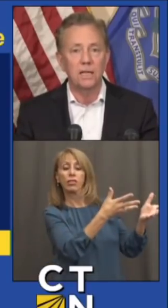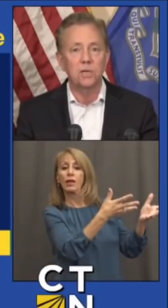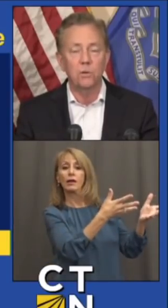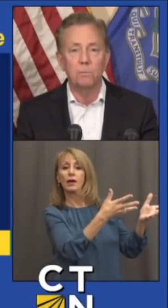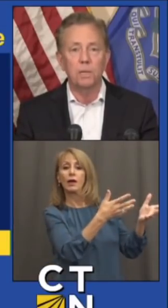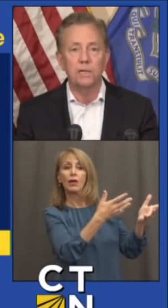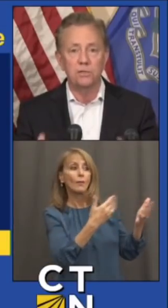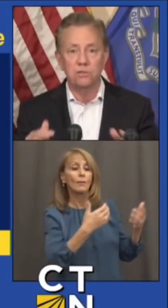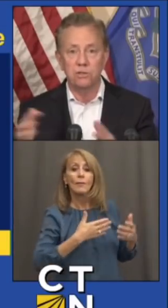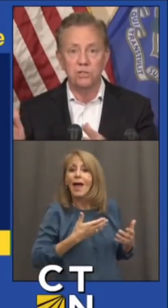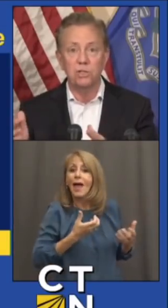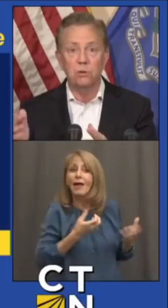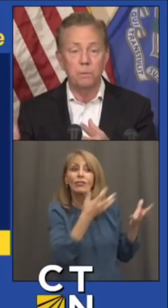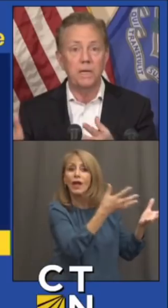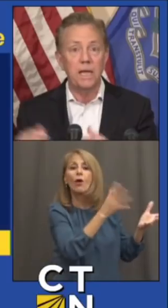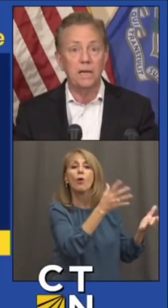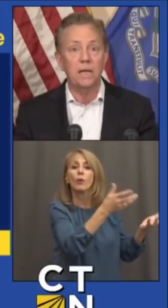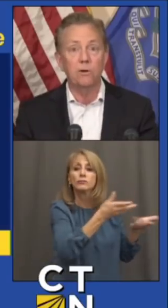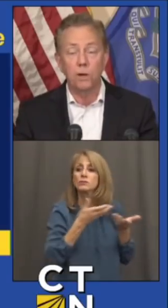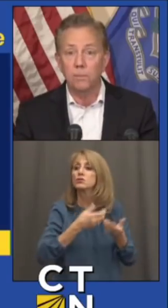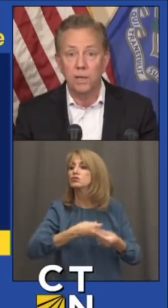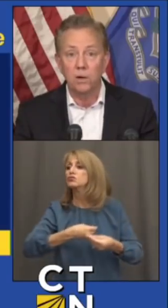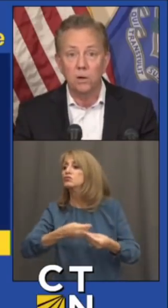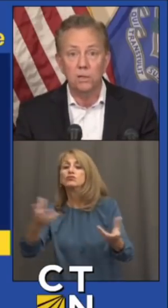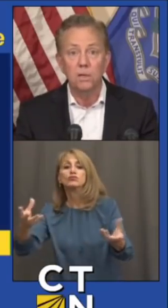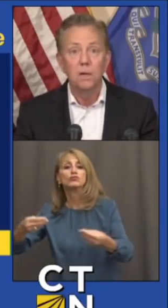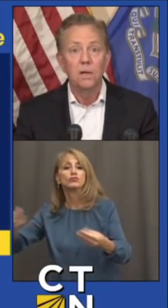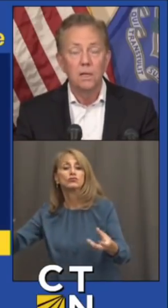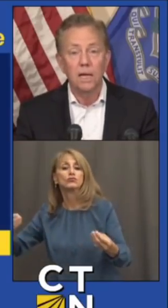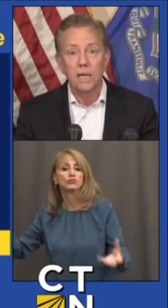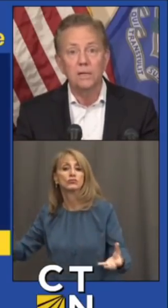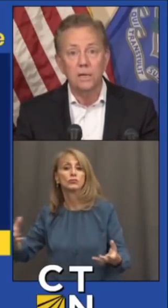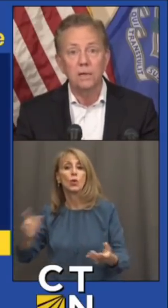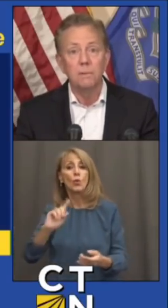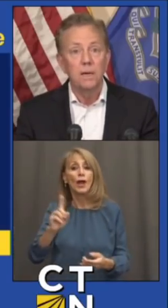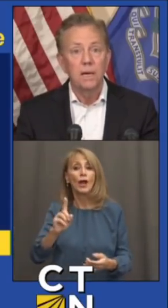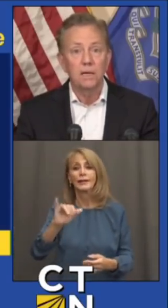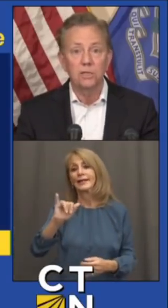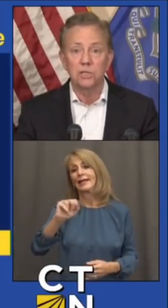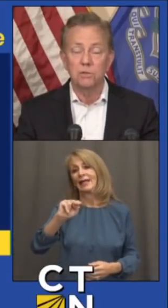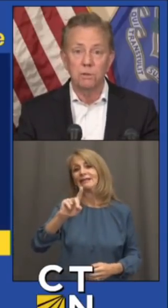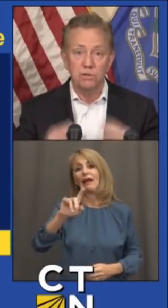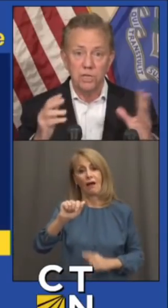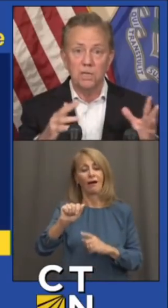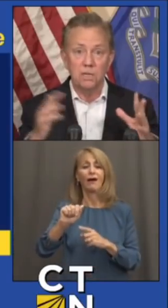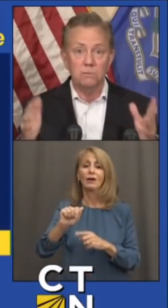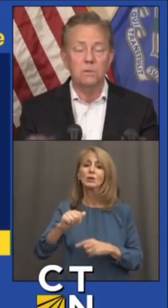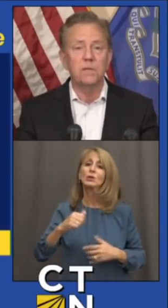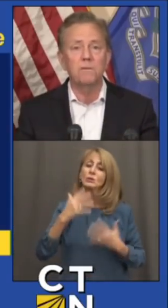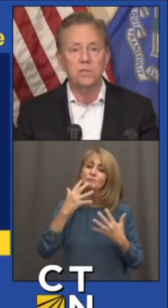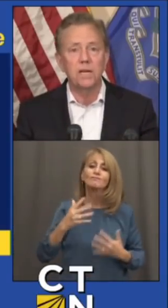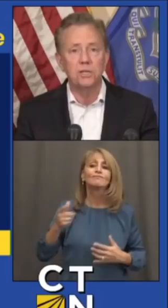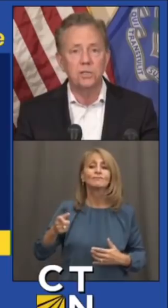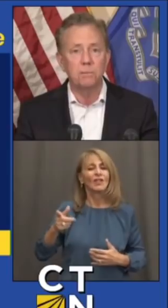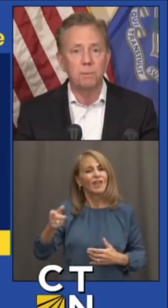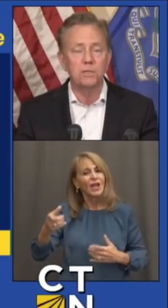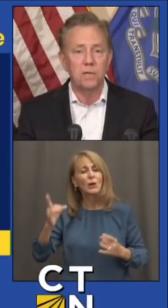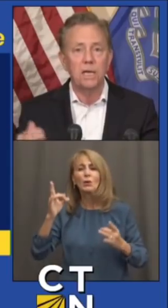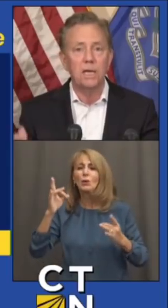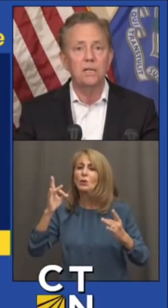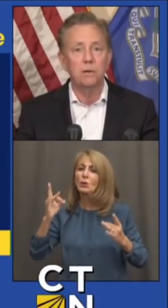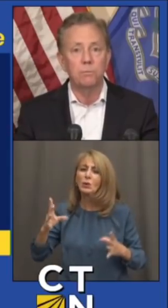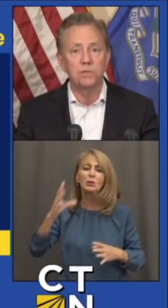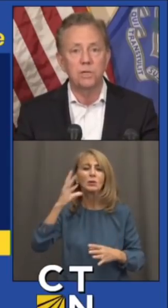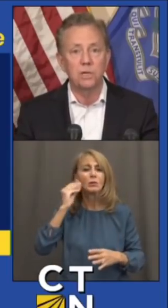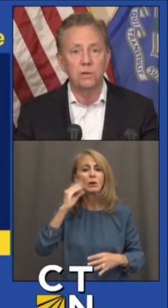that a lot of that's going to places that are still being hit incredibly hard, like India. And it just, you see the devastation in